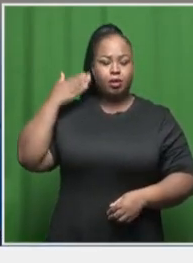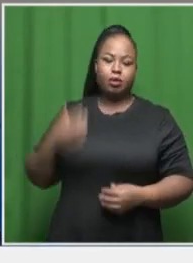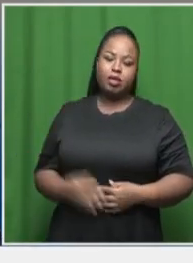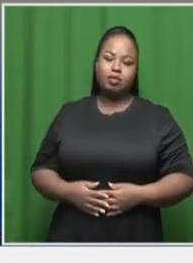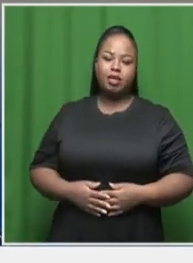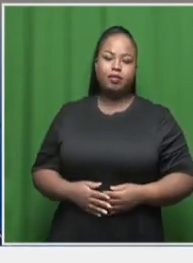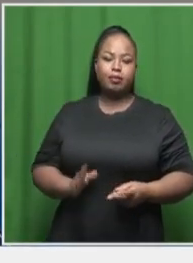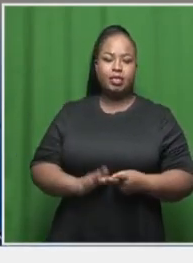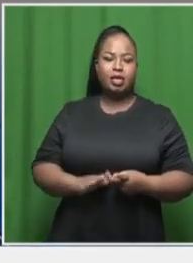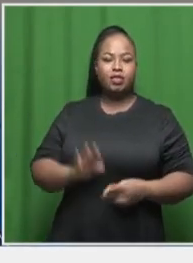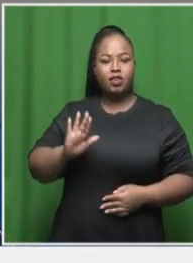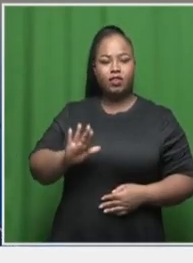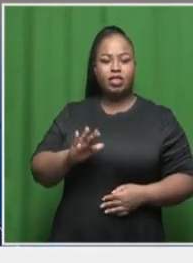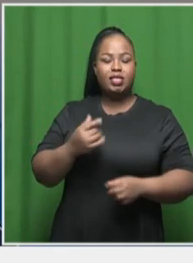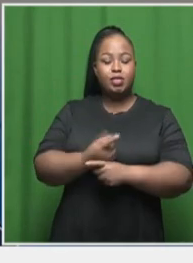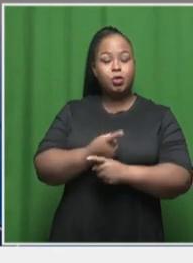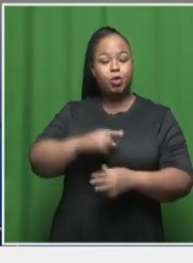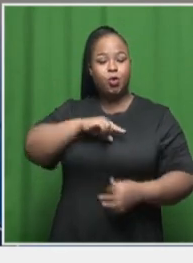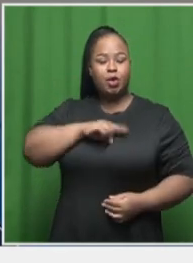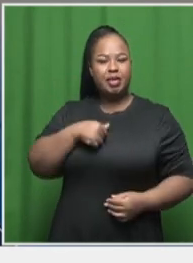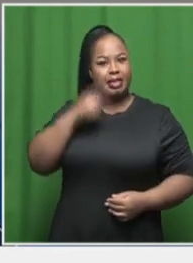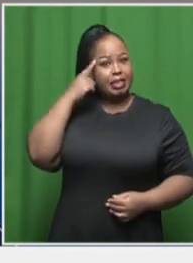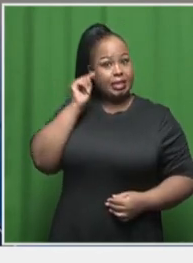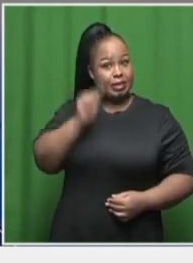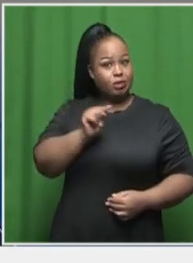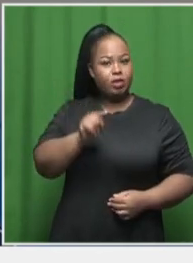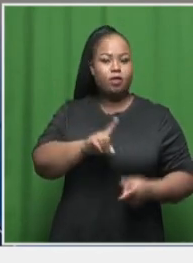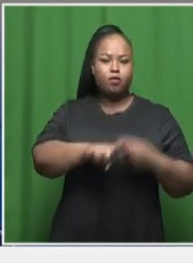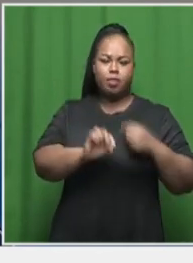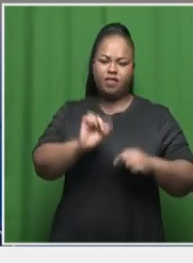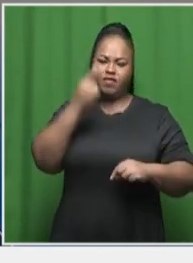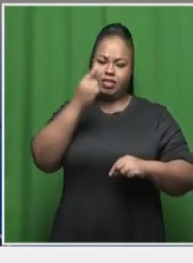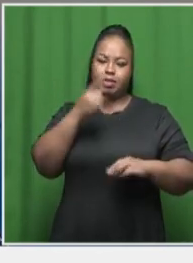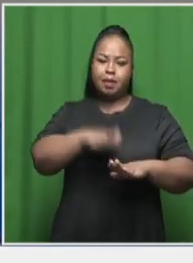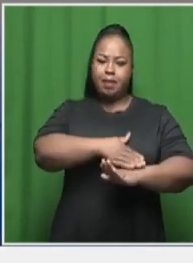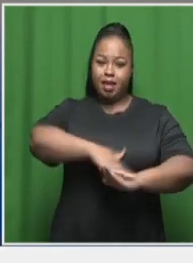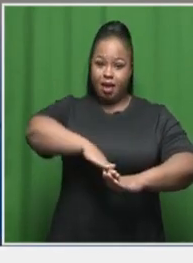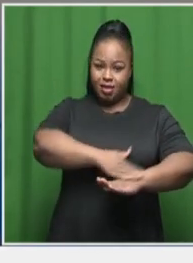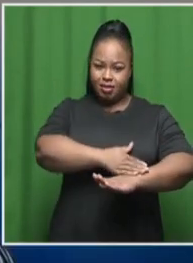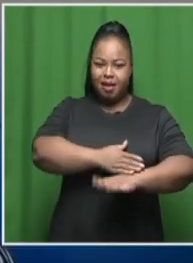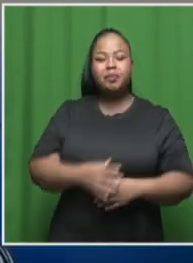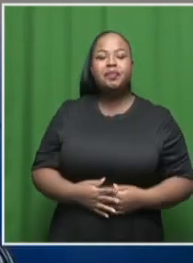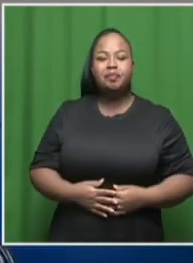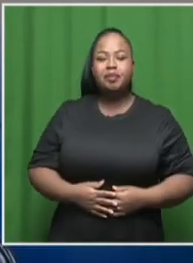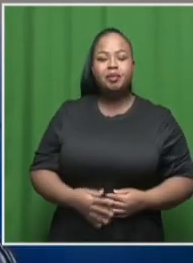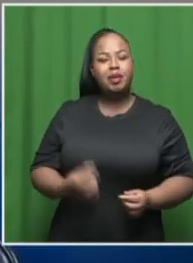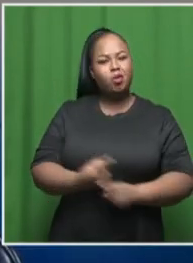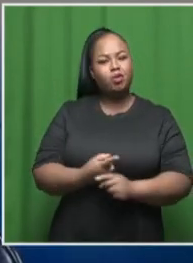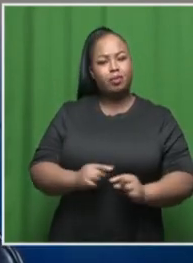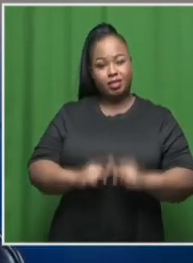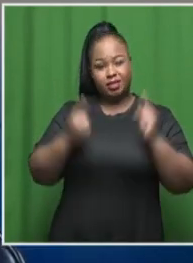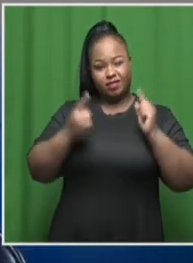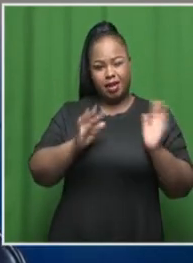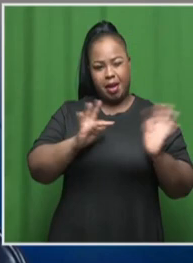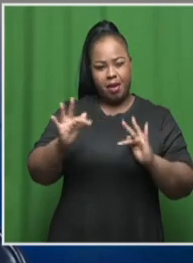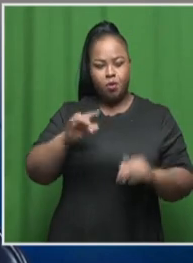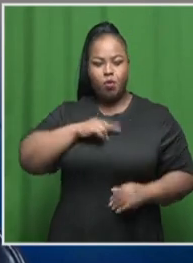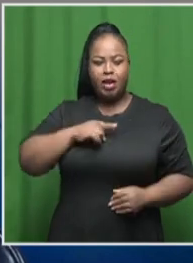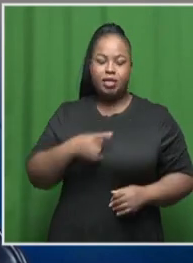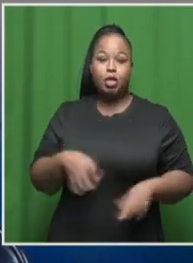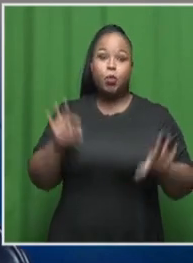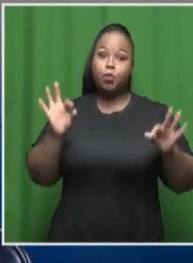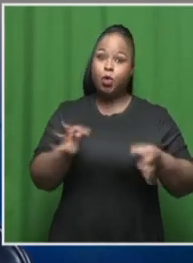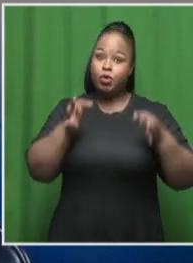of the sequels. But I think this, this one is based on the first Madagascar. Mm But the difference with this one is that it's a